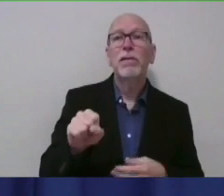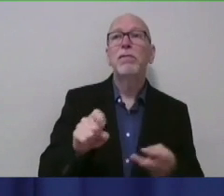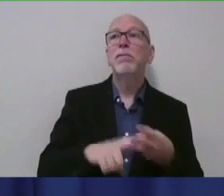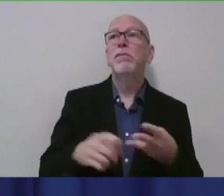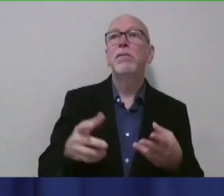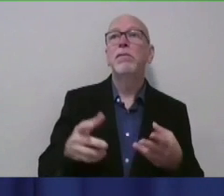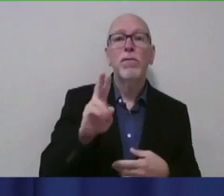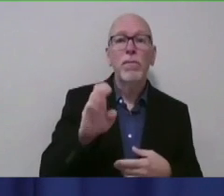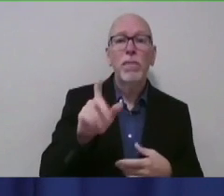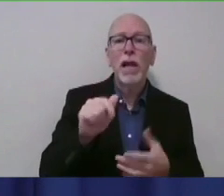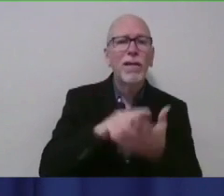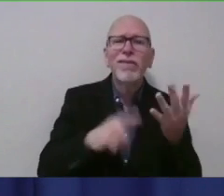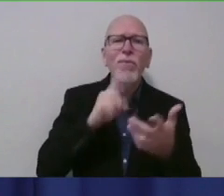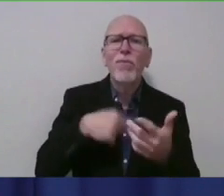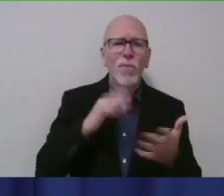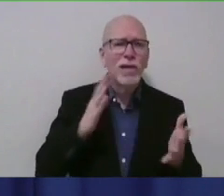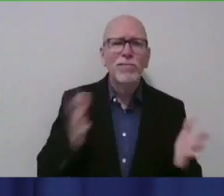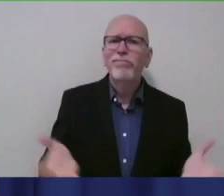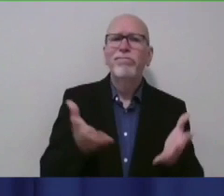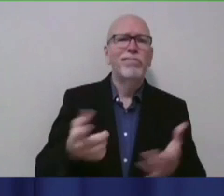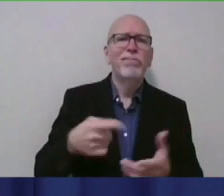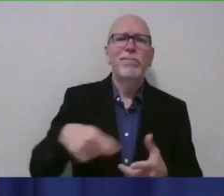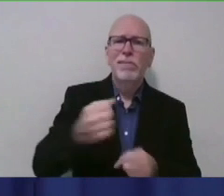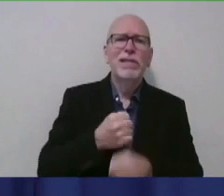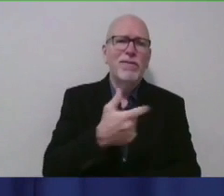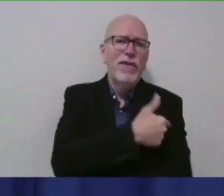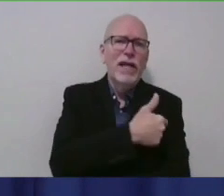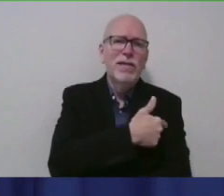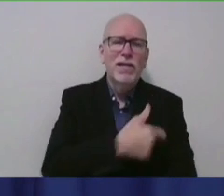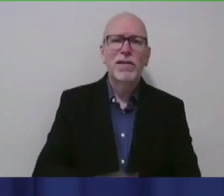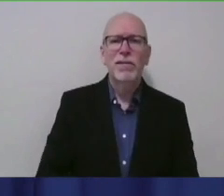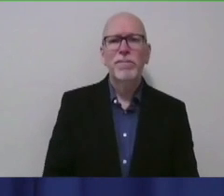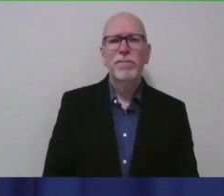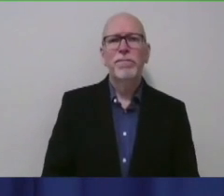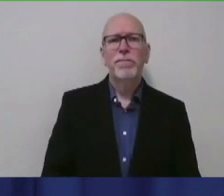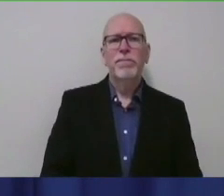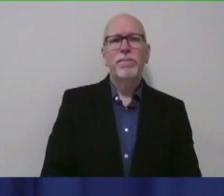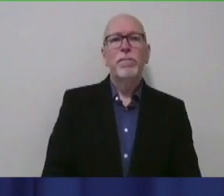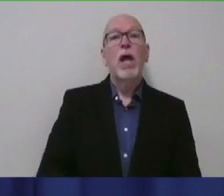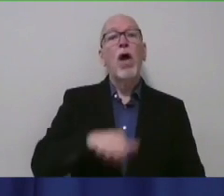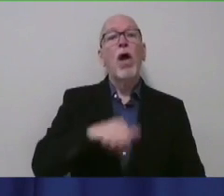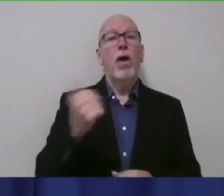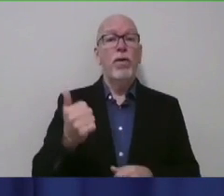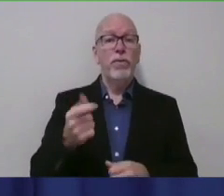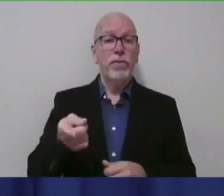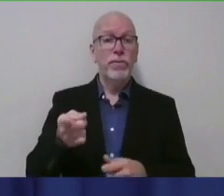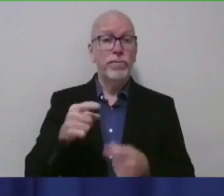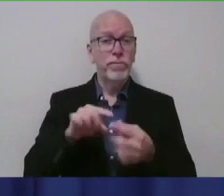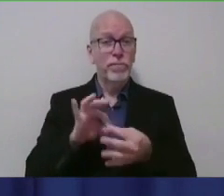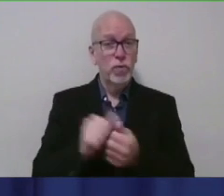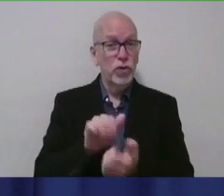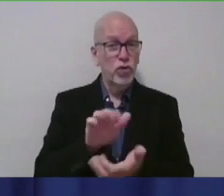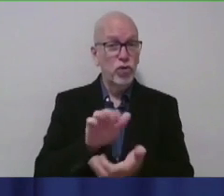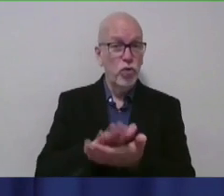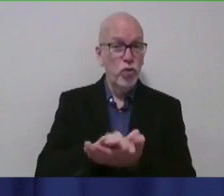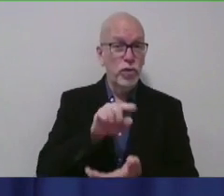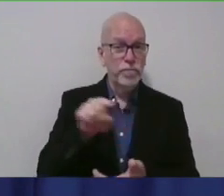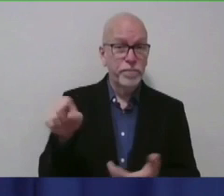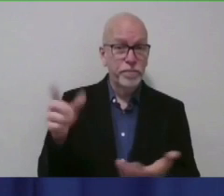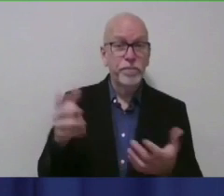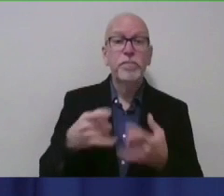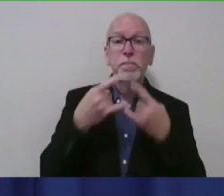recommend and encourage individuals to get vaccinated. The other one, with regards to schools, you know, and masking.